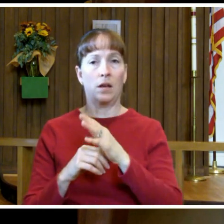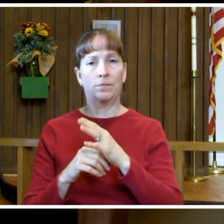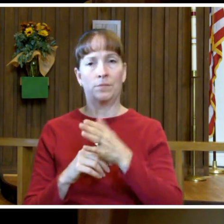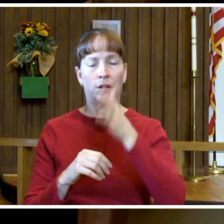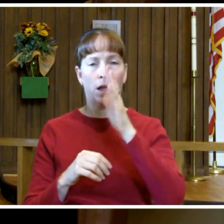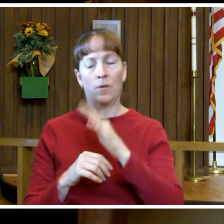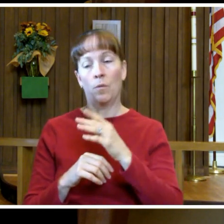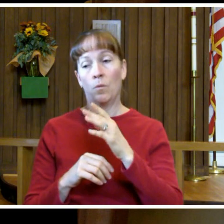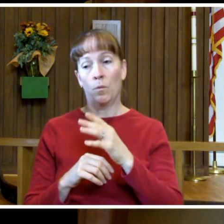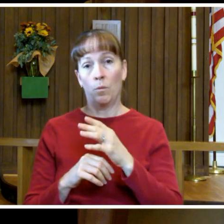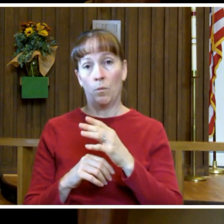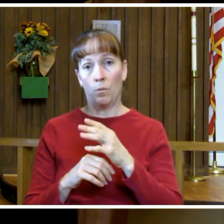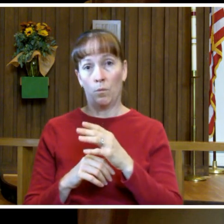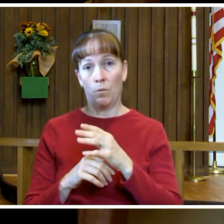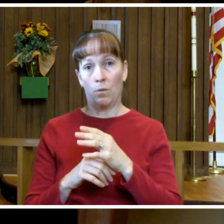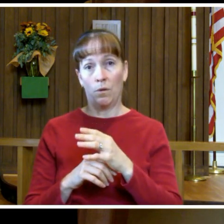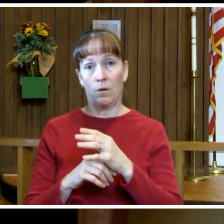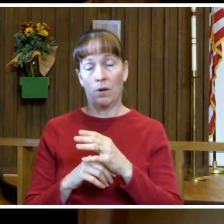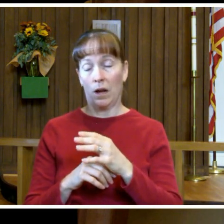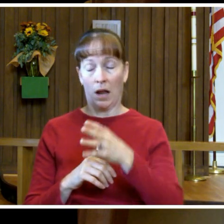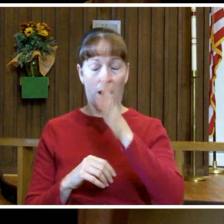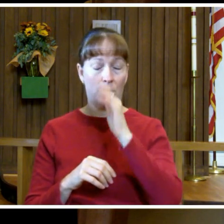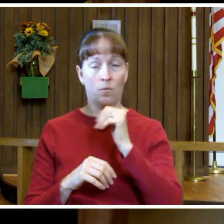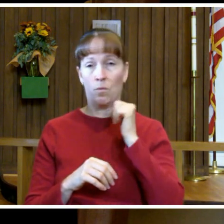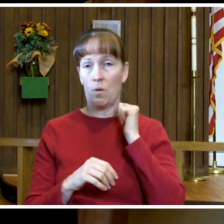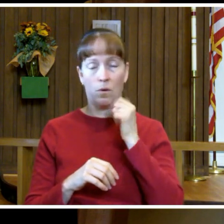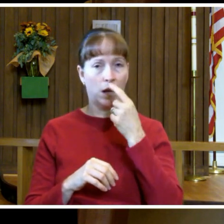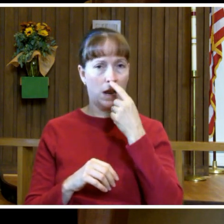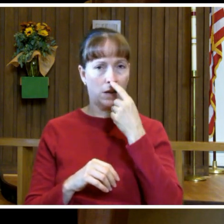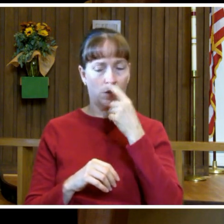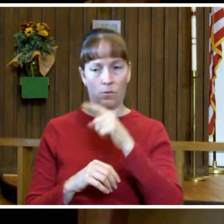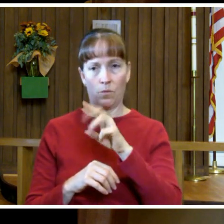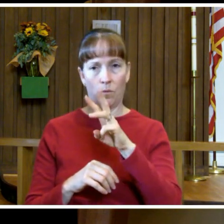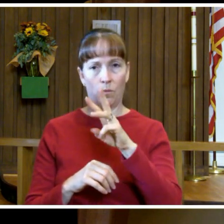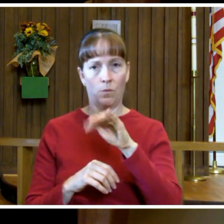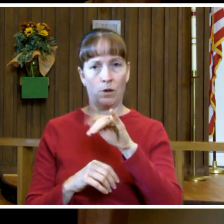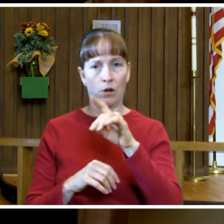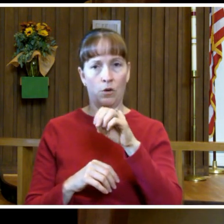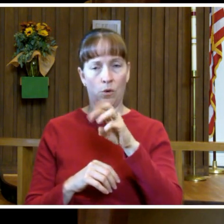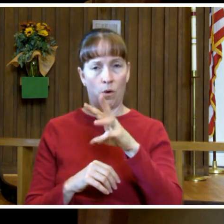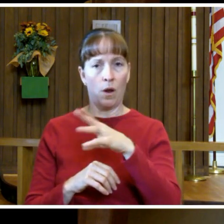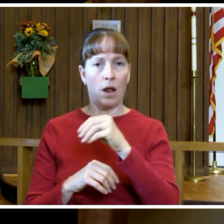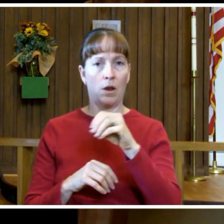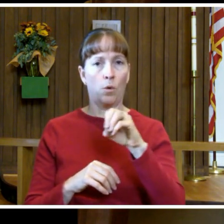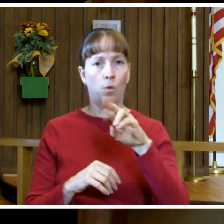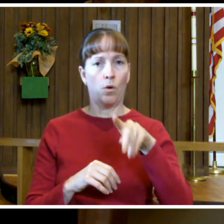ignore the widow, God will not ignore, I'm sorry, the widow and the orphan.